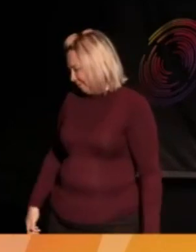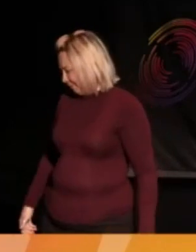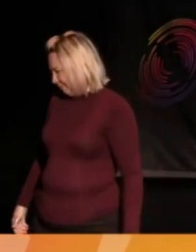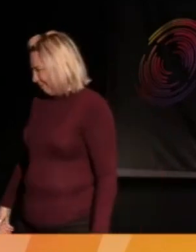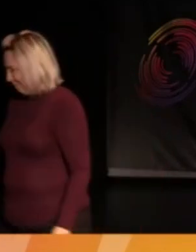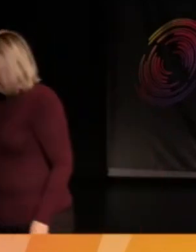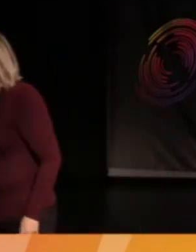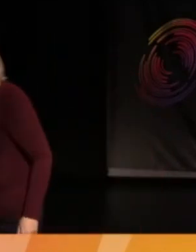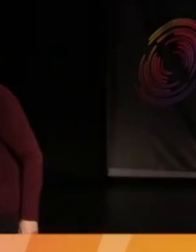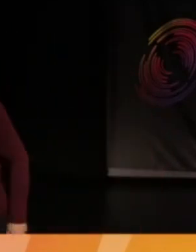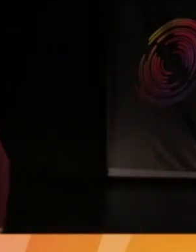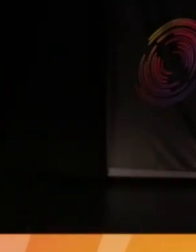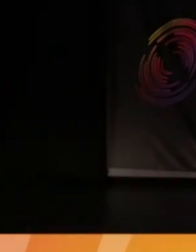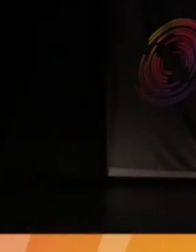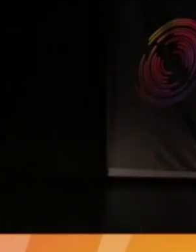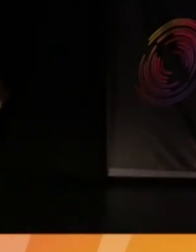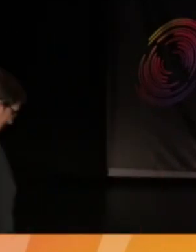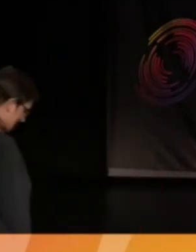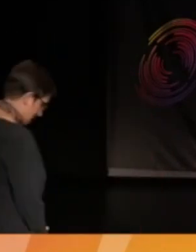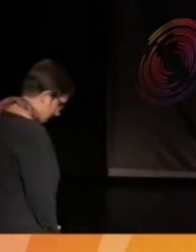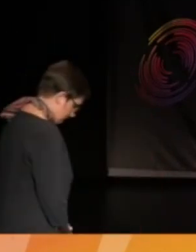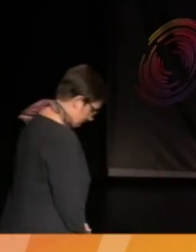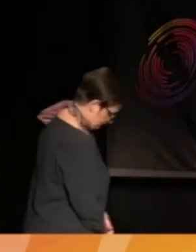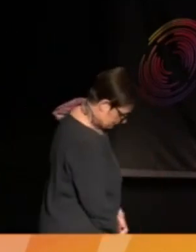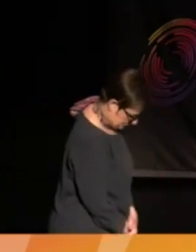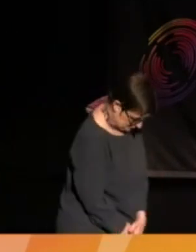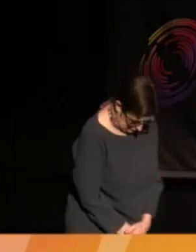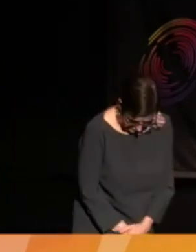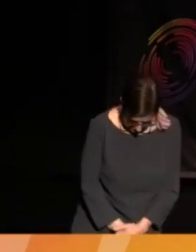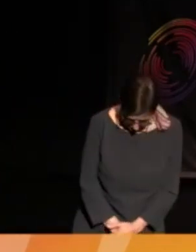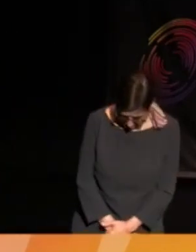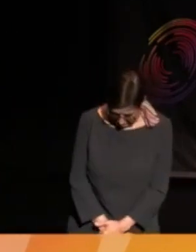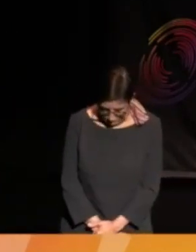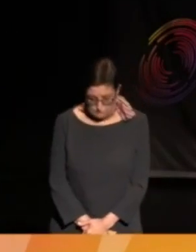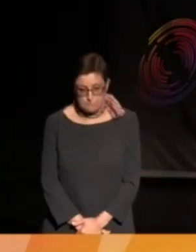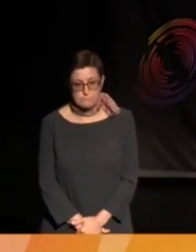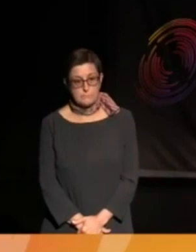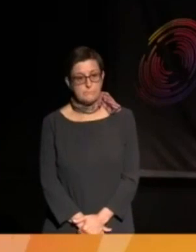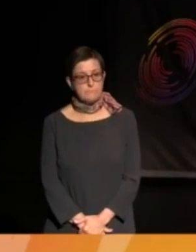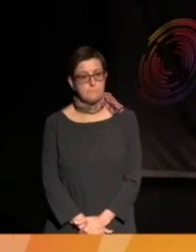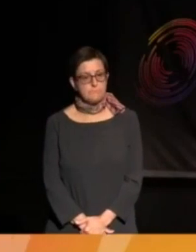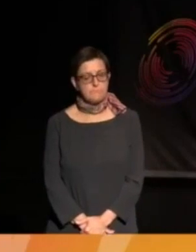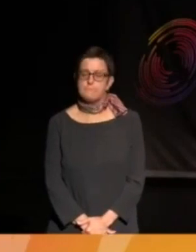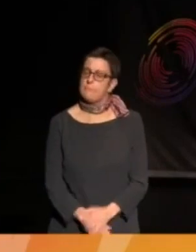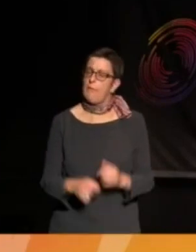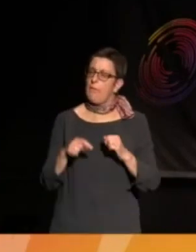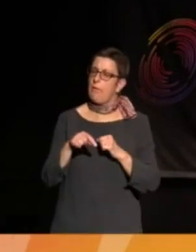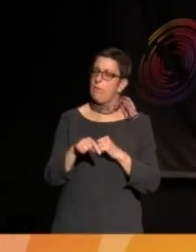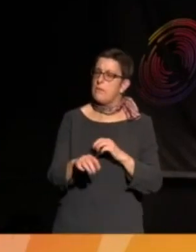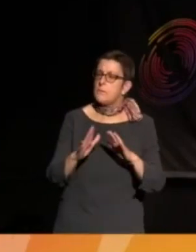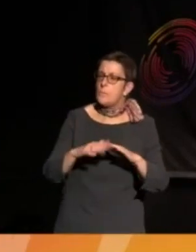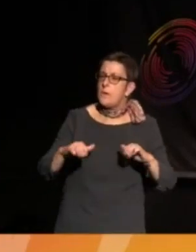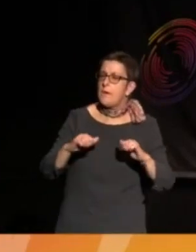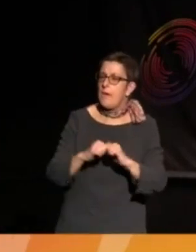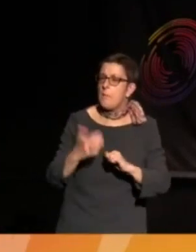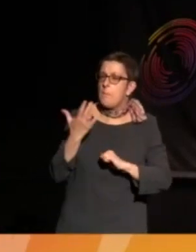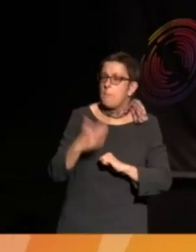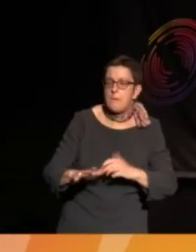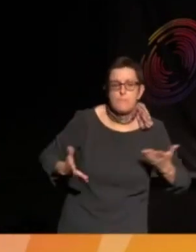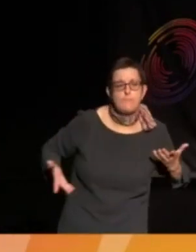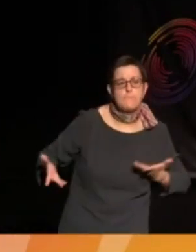about this whole weekend is education and how, you know, we're very ambivalent about giving kids the right to think.